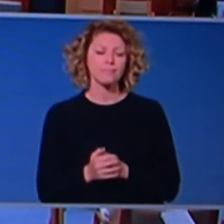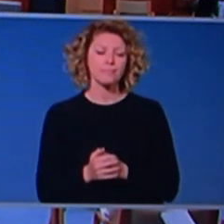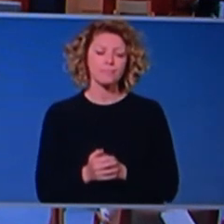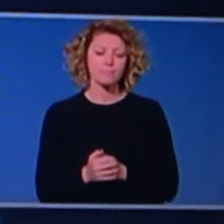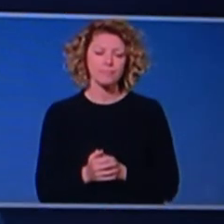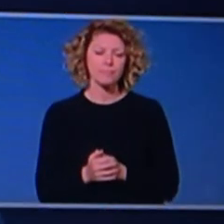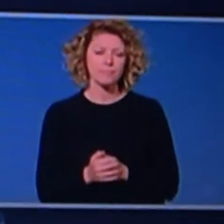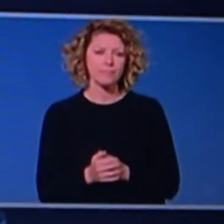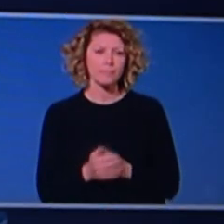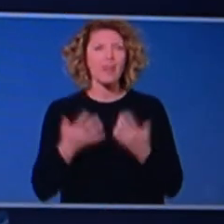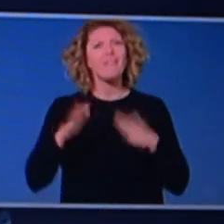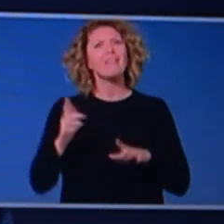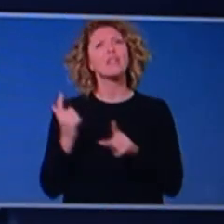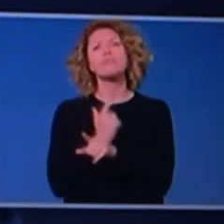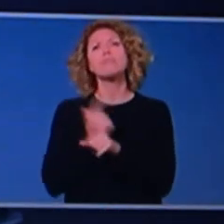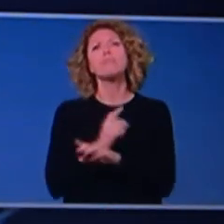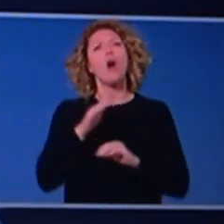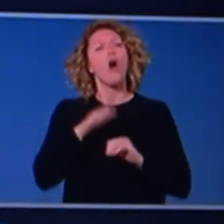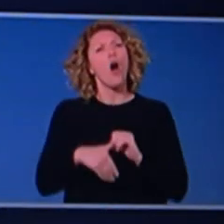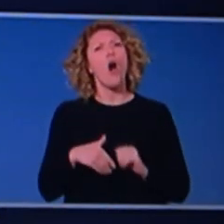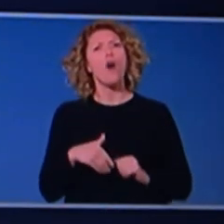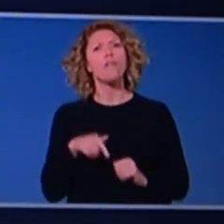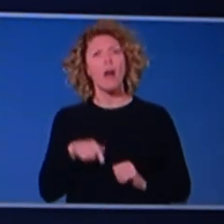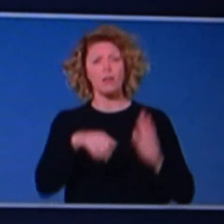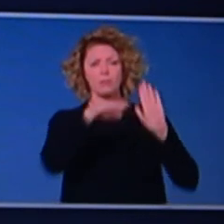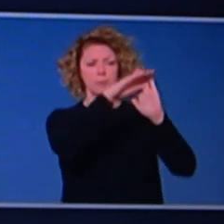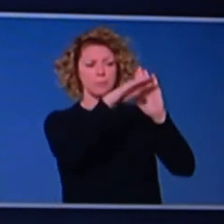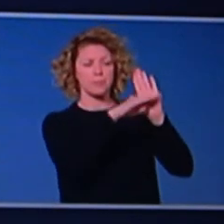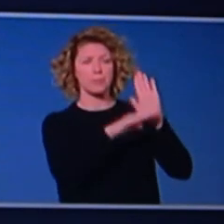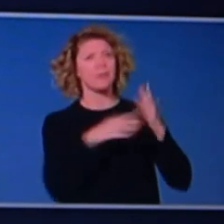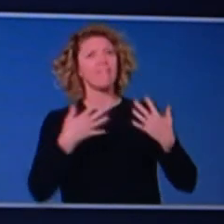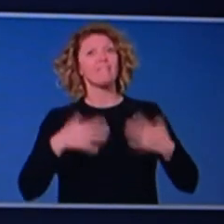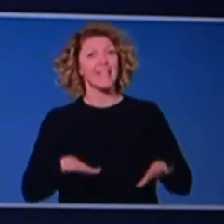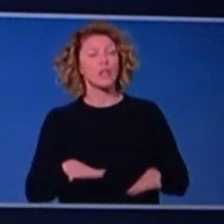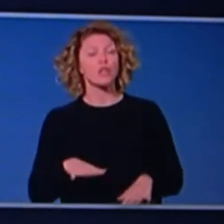level principles, which, which have been developed by the AHPPC, uh,